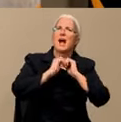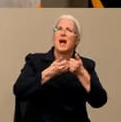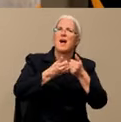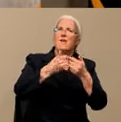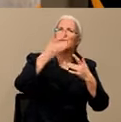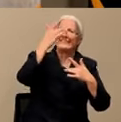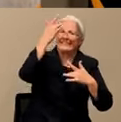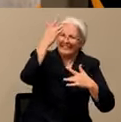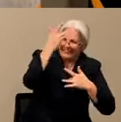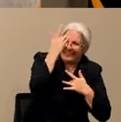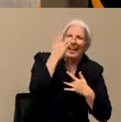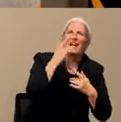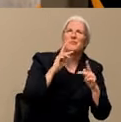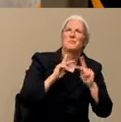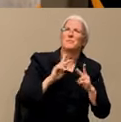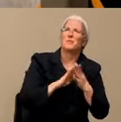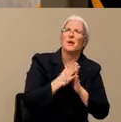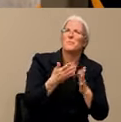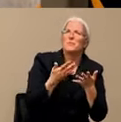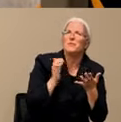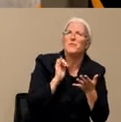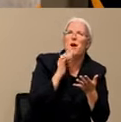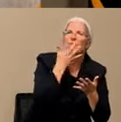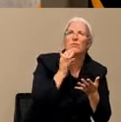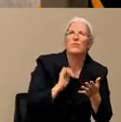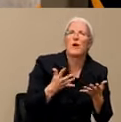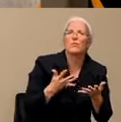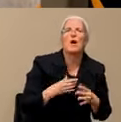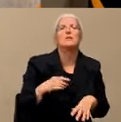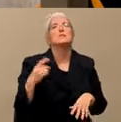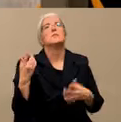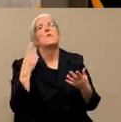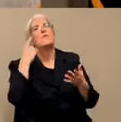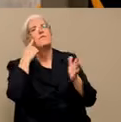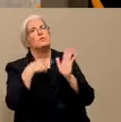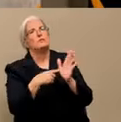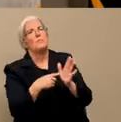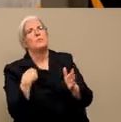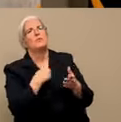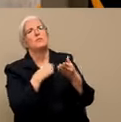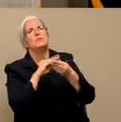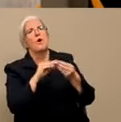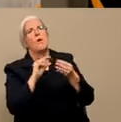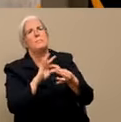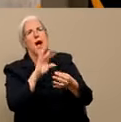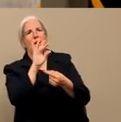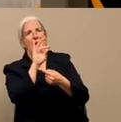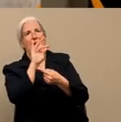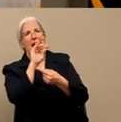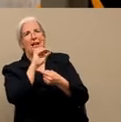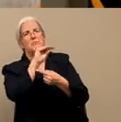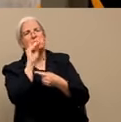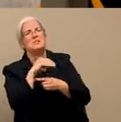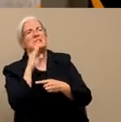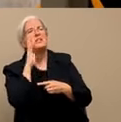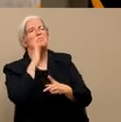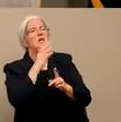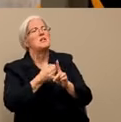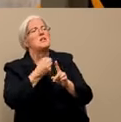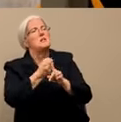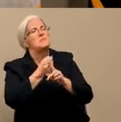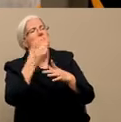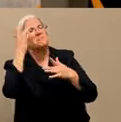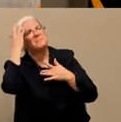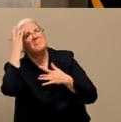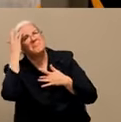So, we talk about 80% have mild disease. And mild disease, not to downplay mild disease, you're home,